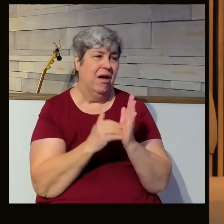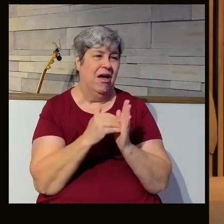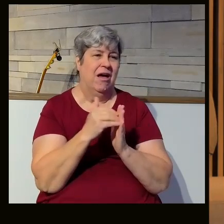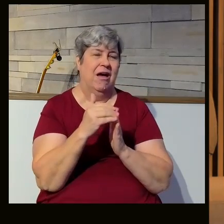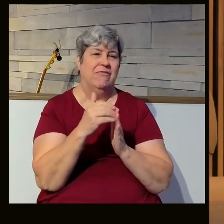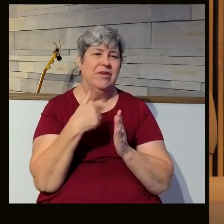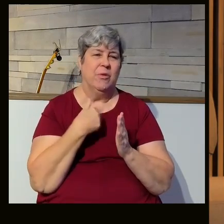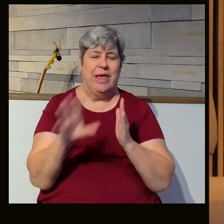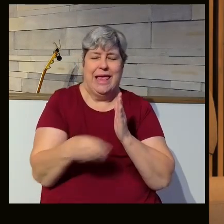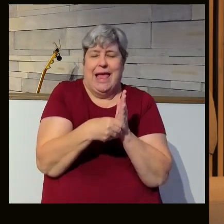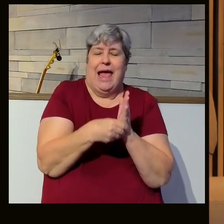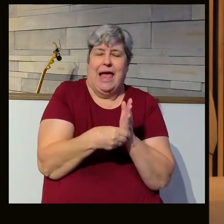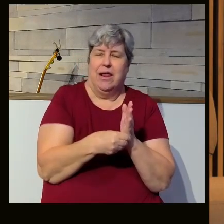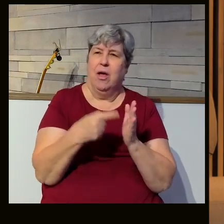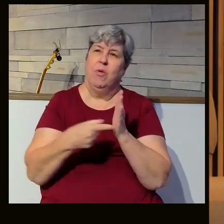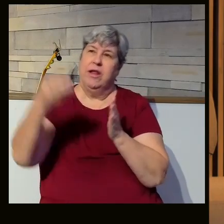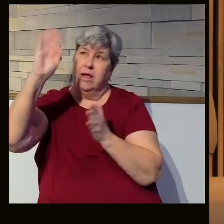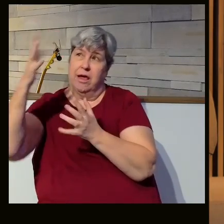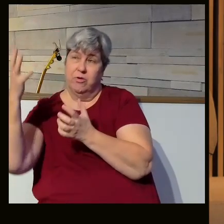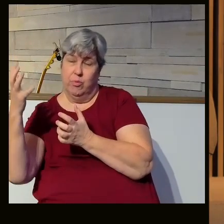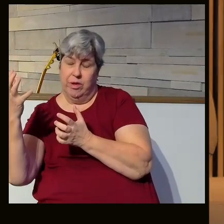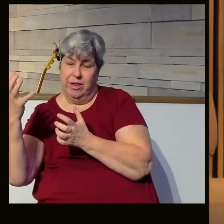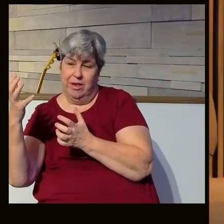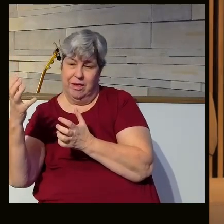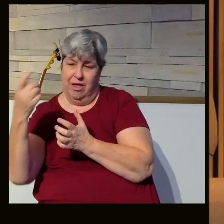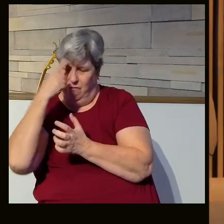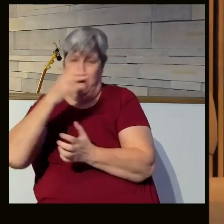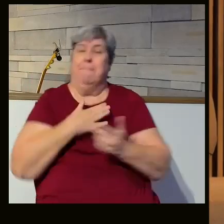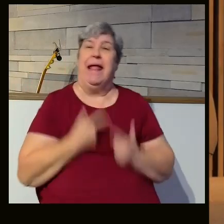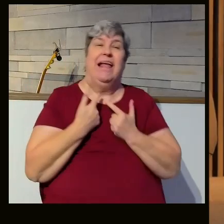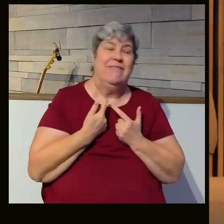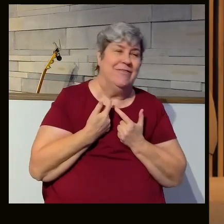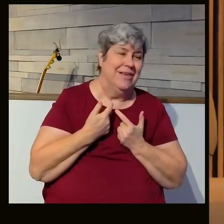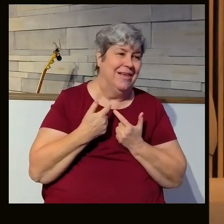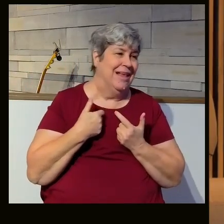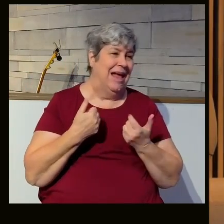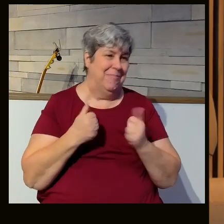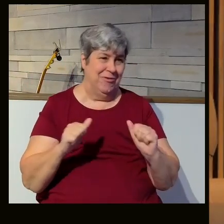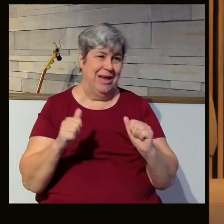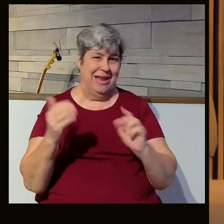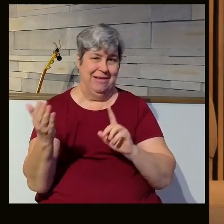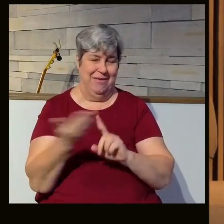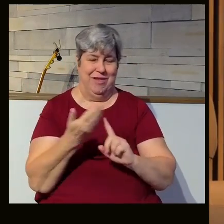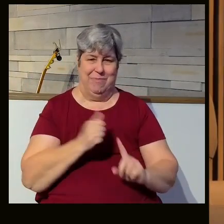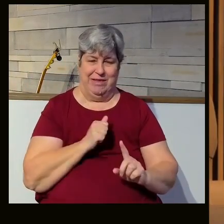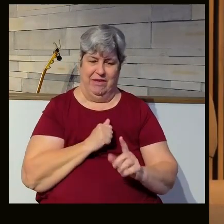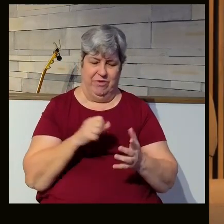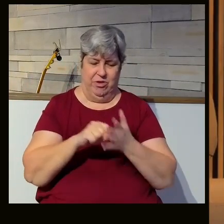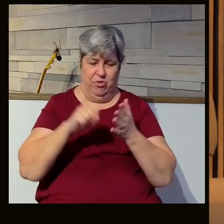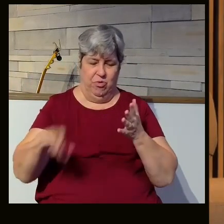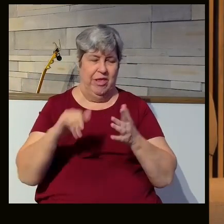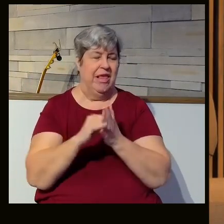append a little phrase at the end of what is God's will. We usually say, what is God's will for my life? And I've been trying to get all of us, and myself included, to drop that